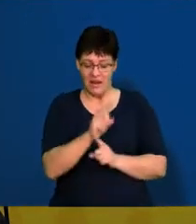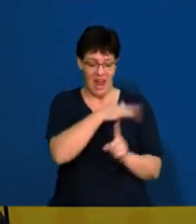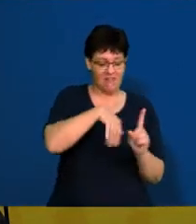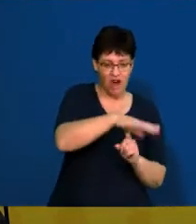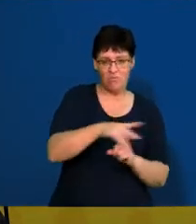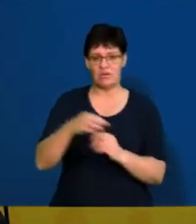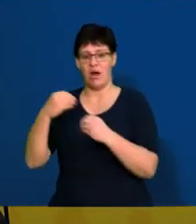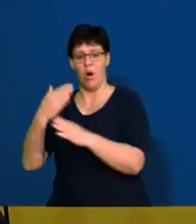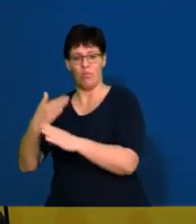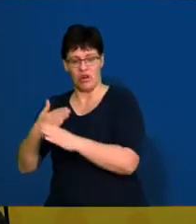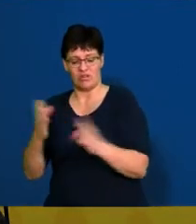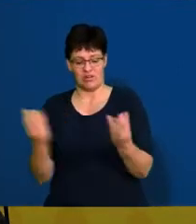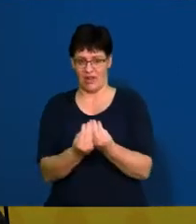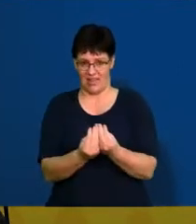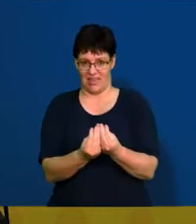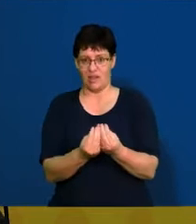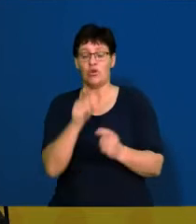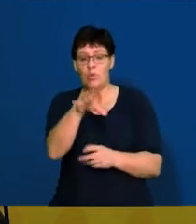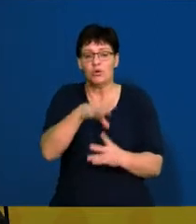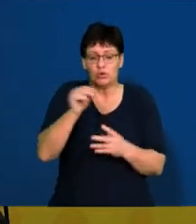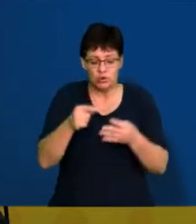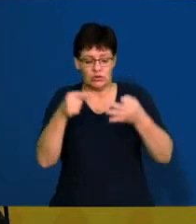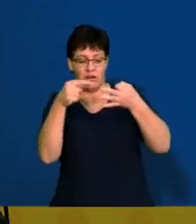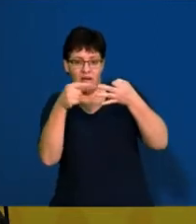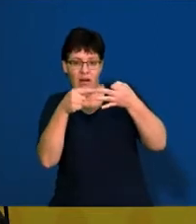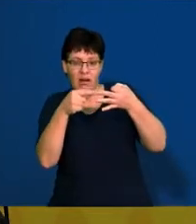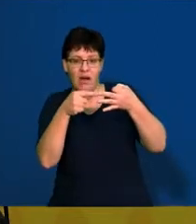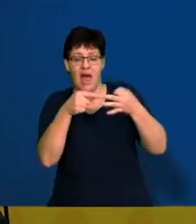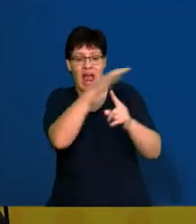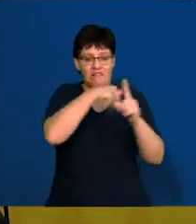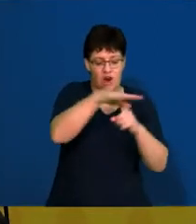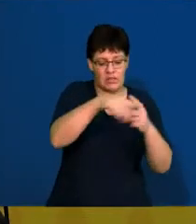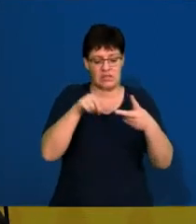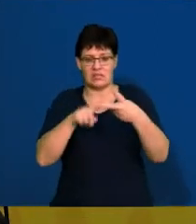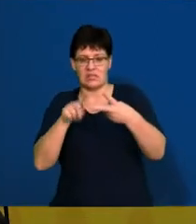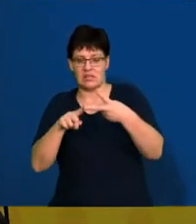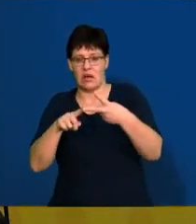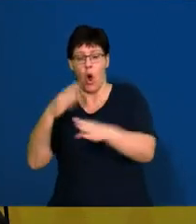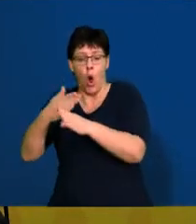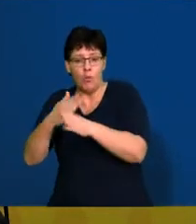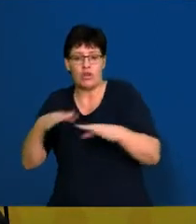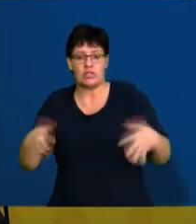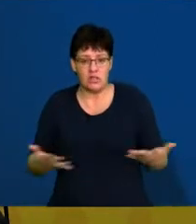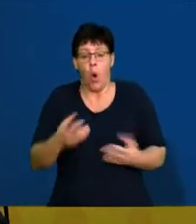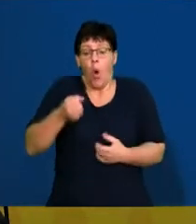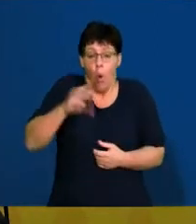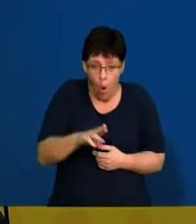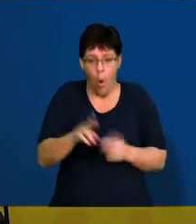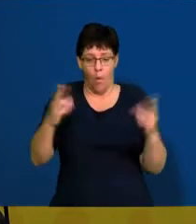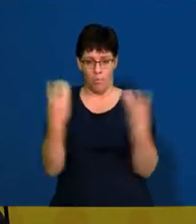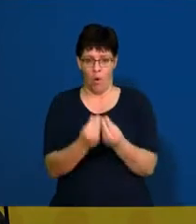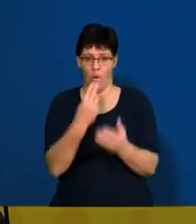And the questions for the respective questions will vary from the simple questions where it's name,